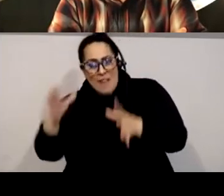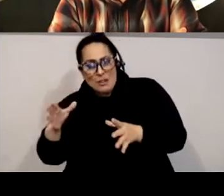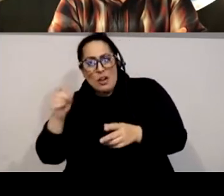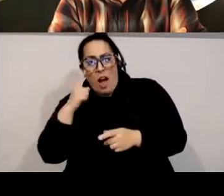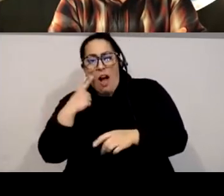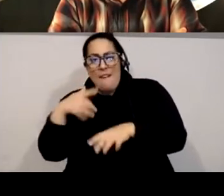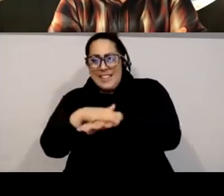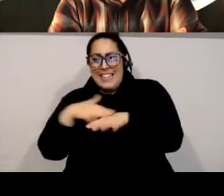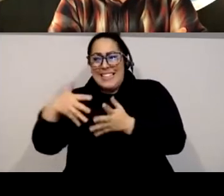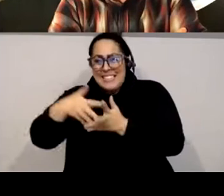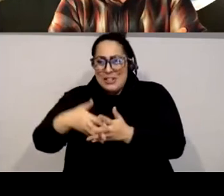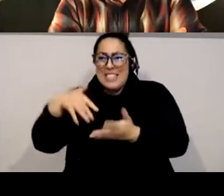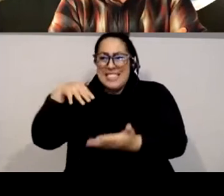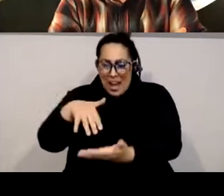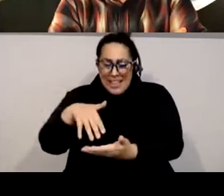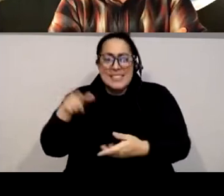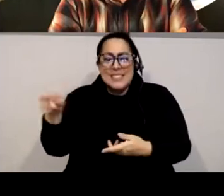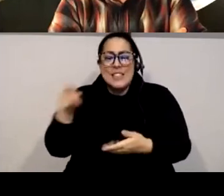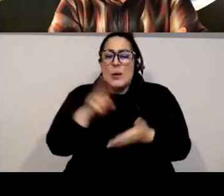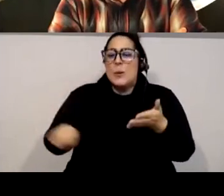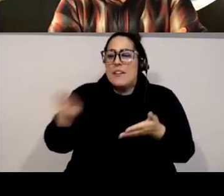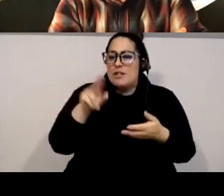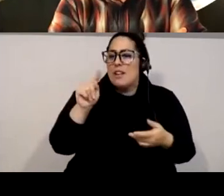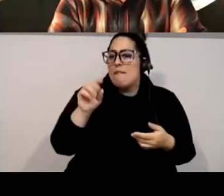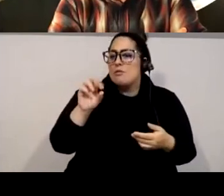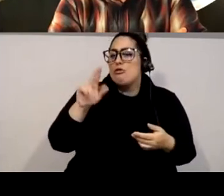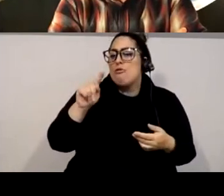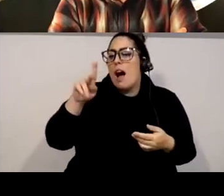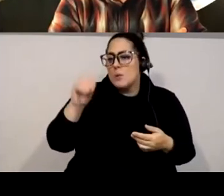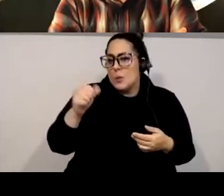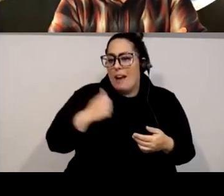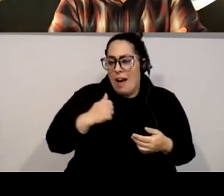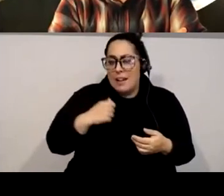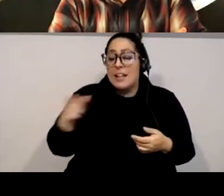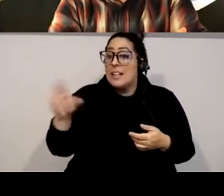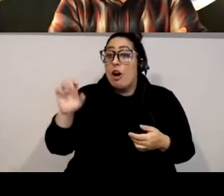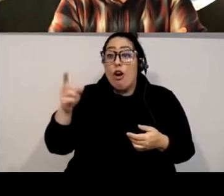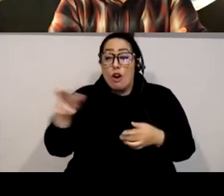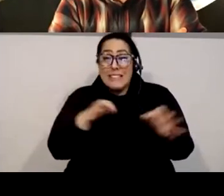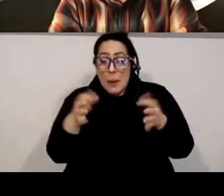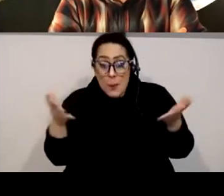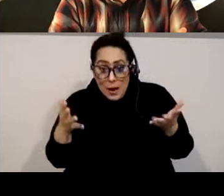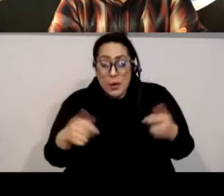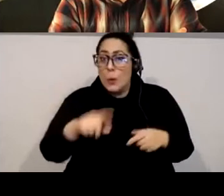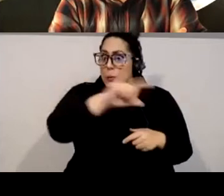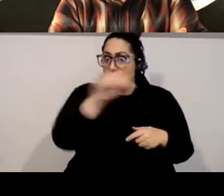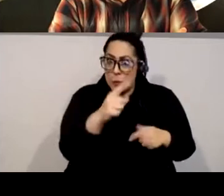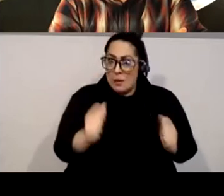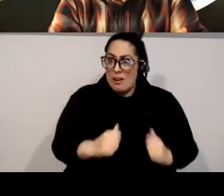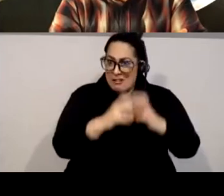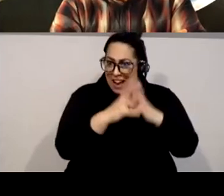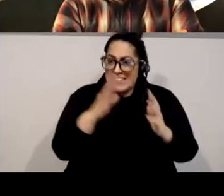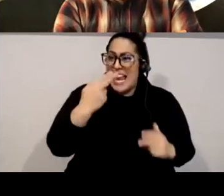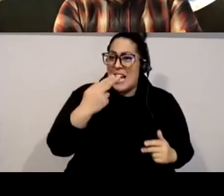and Performance Studies departments at University of Toronto. So Carter explains, Zoom has erected its headquarters in San Jose,